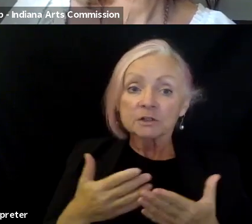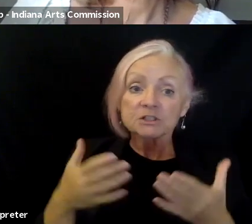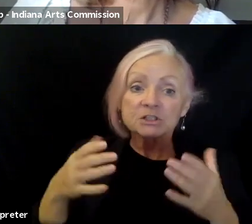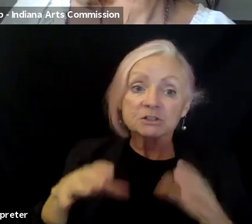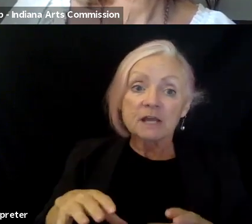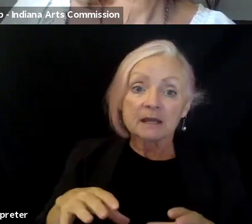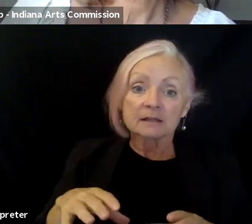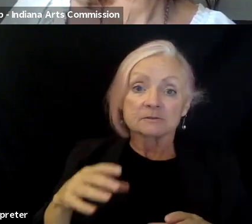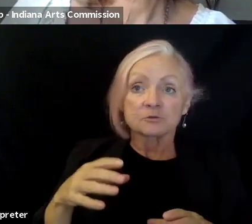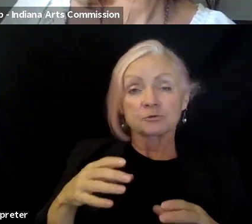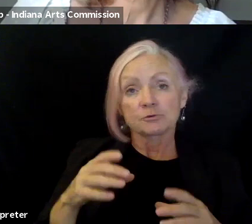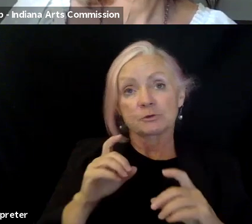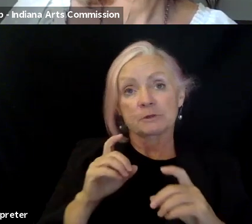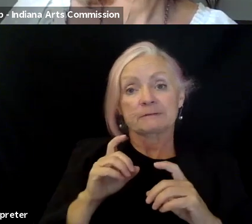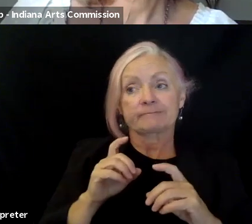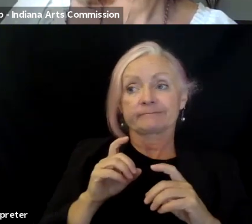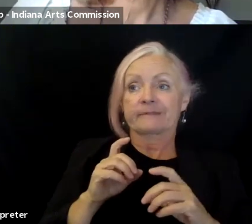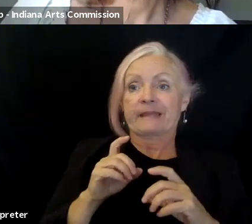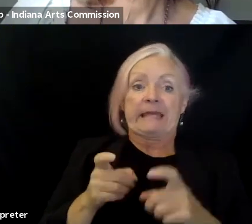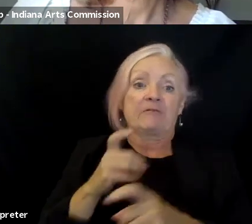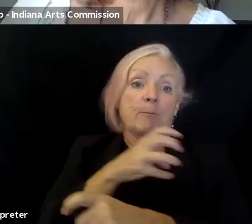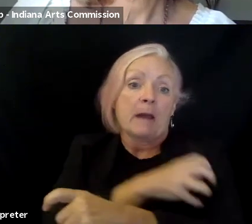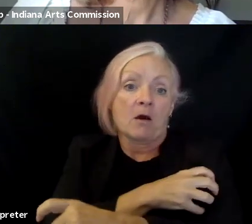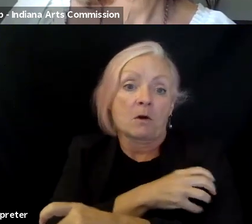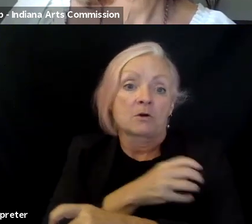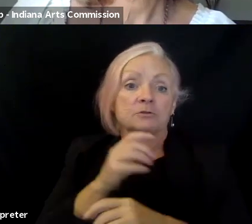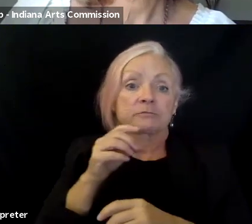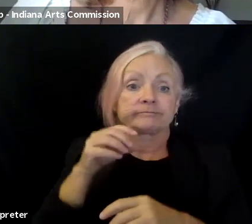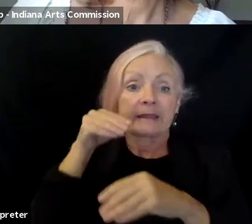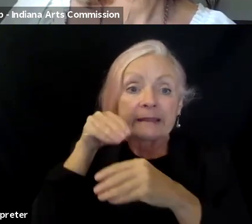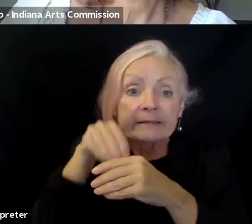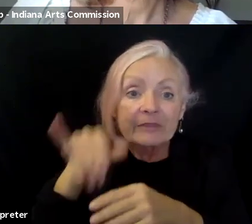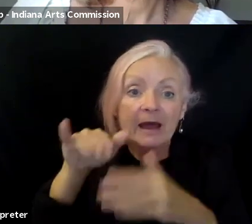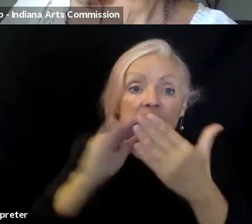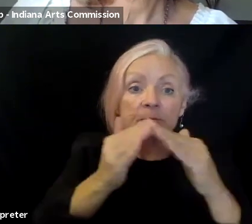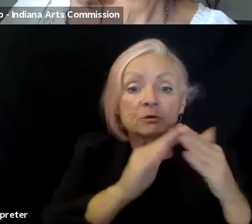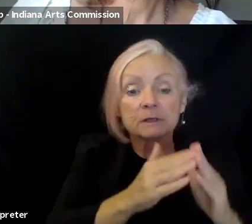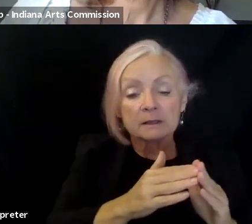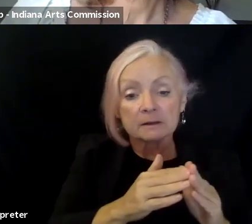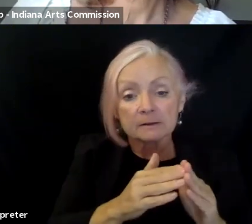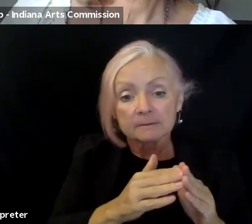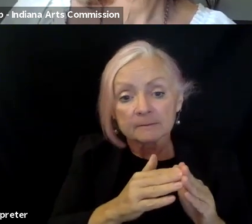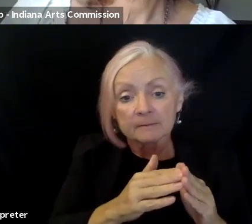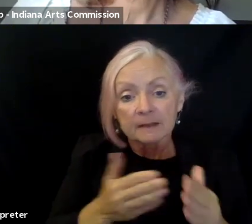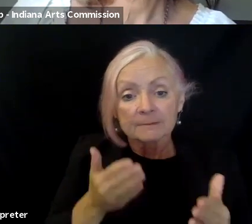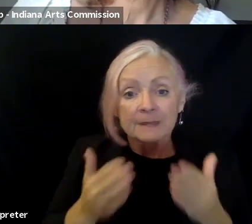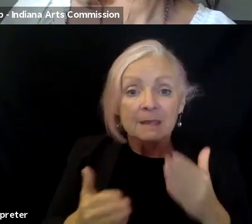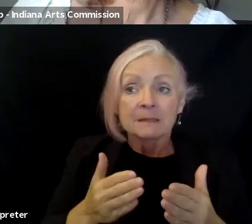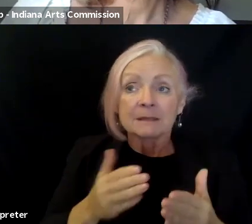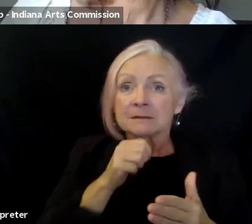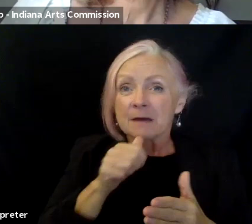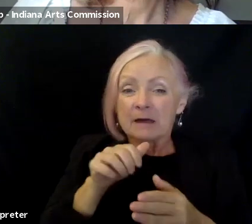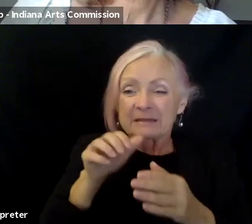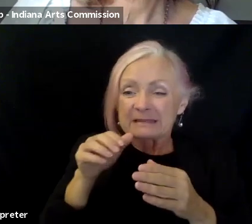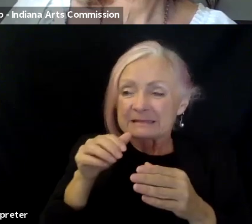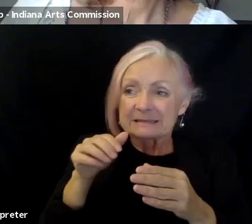community as you're engaging with someone in, again, you know, it might not be someone from the same area, but close